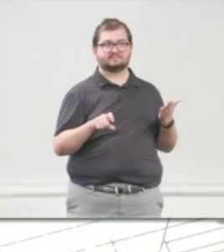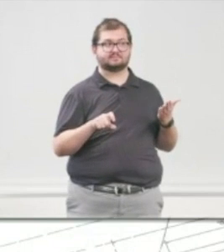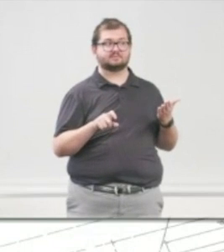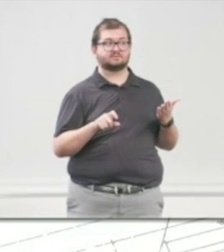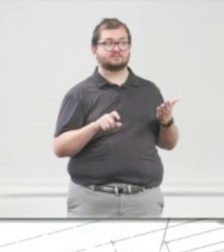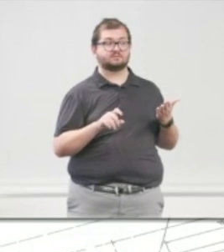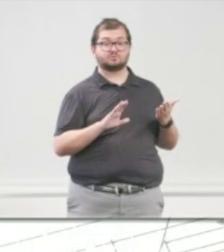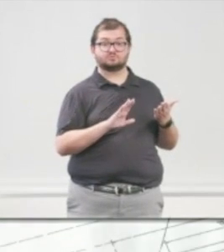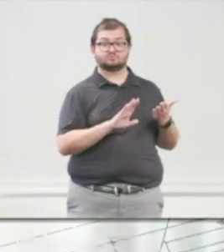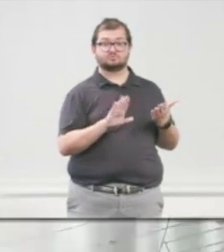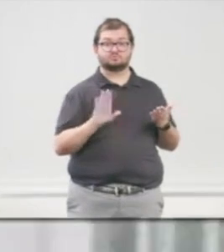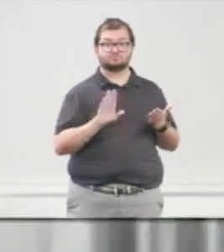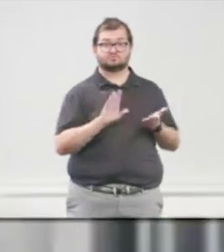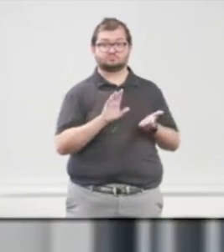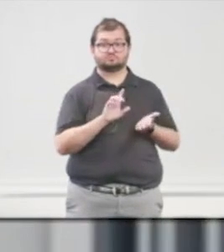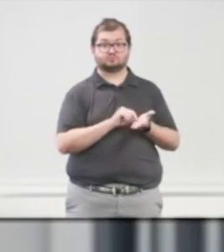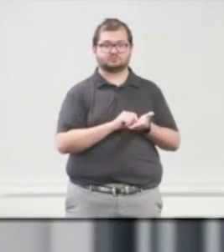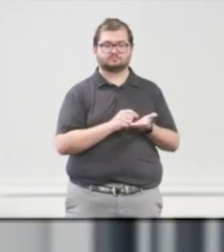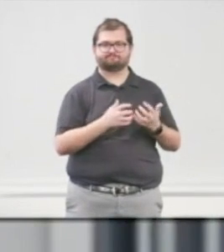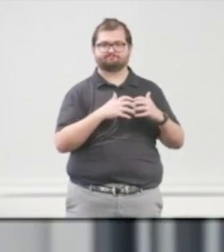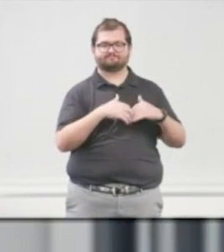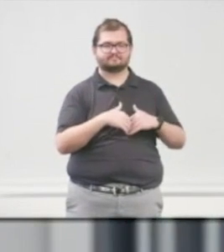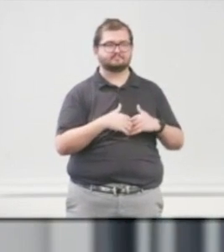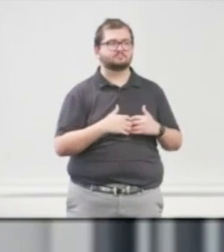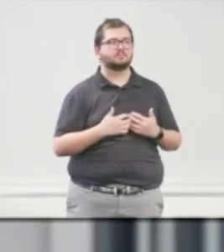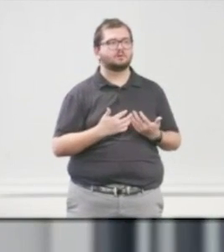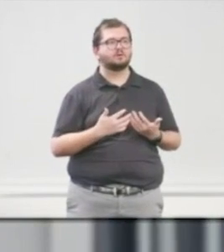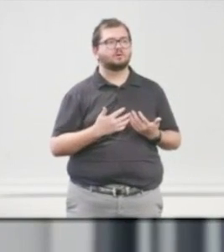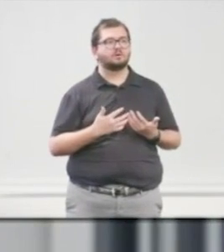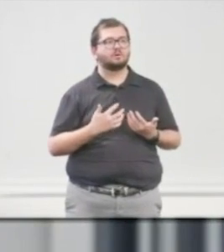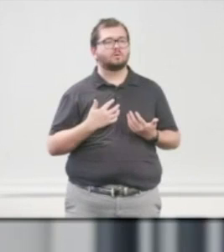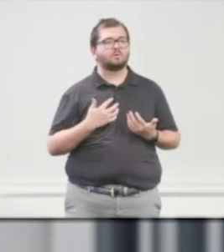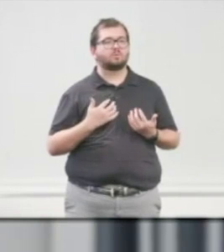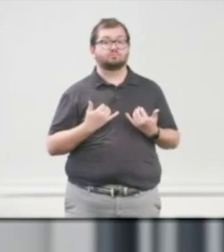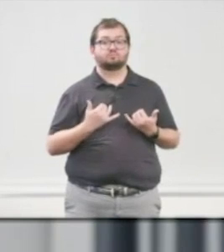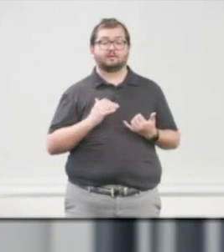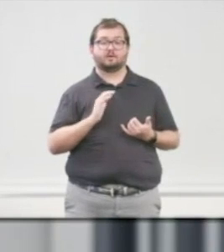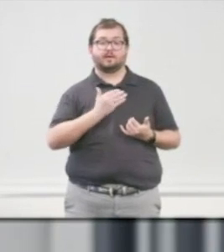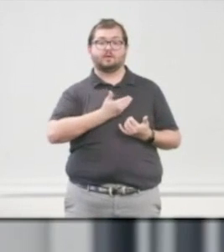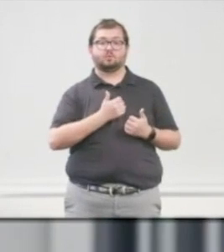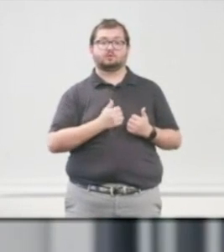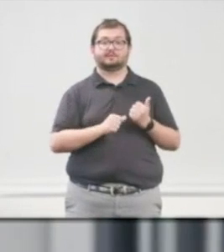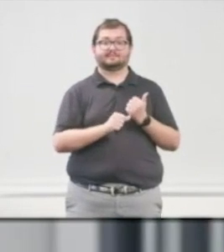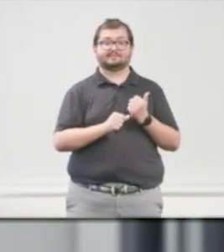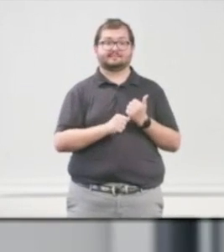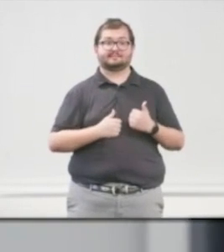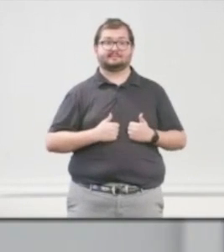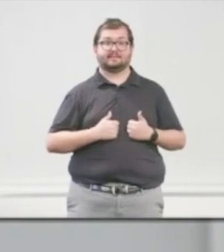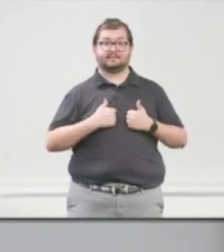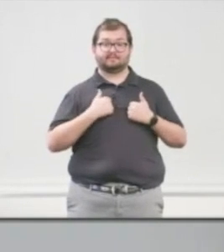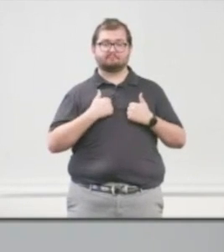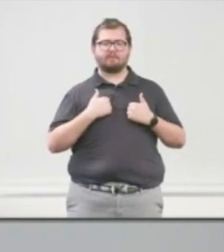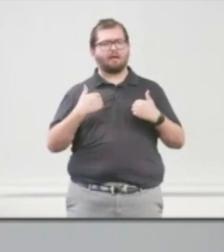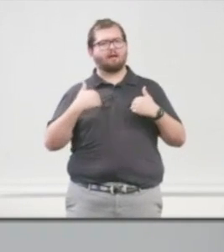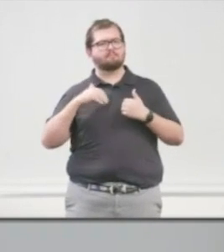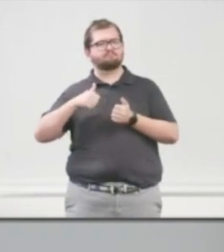we are in a situation that we have all of our assisted living buildings have backup generators, but